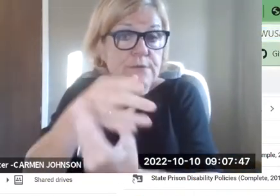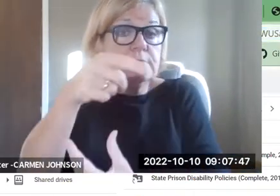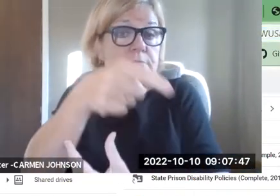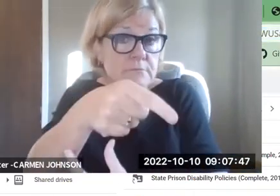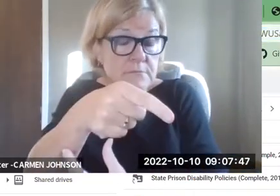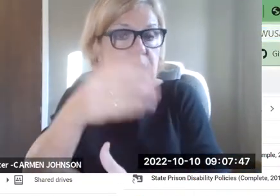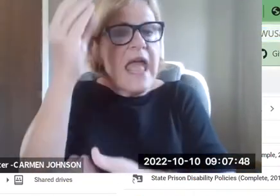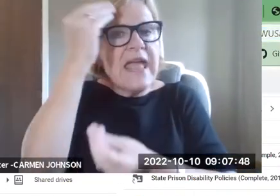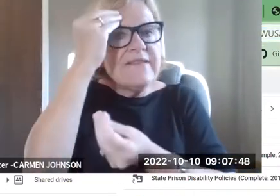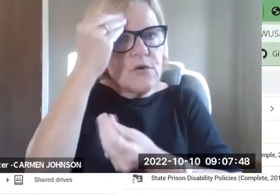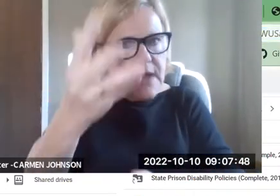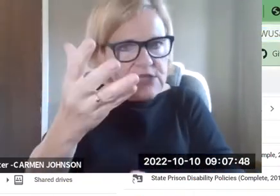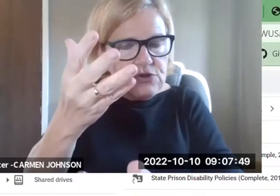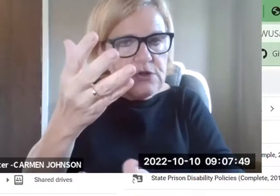chat.